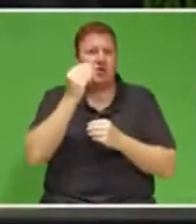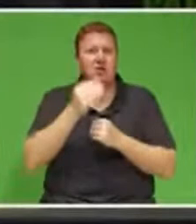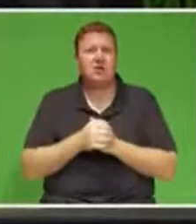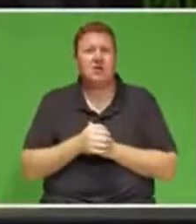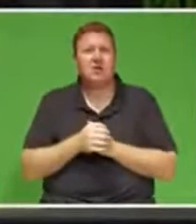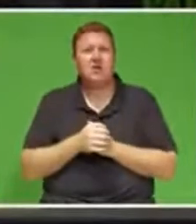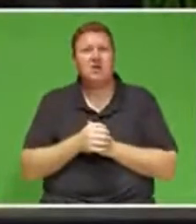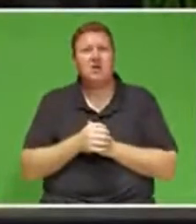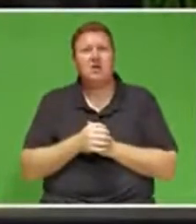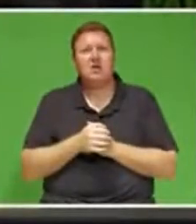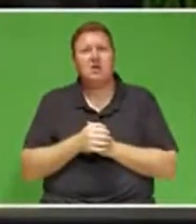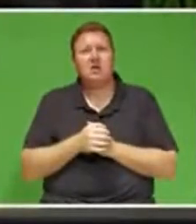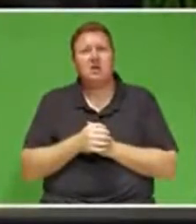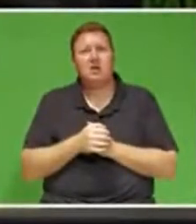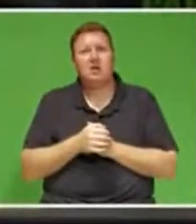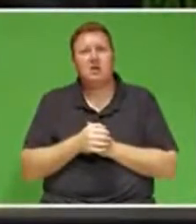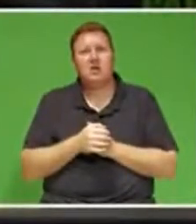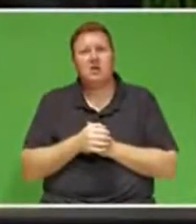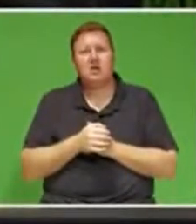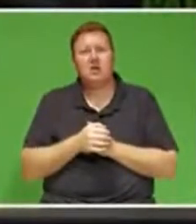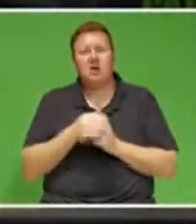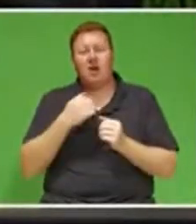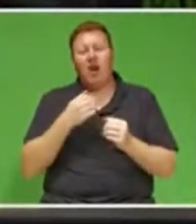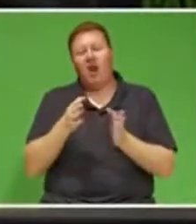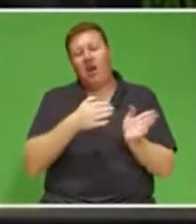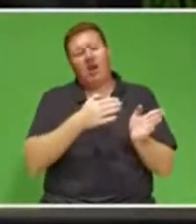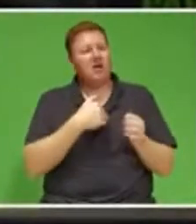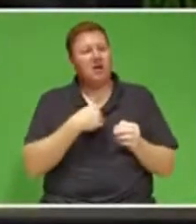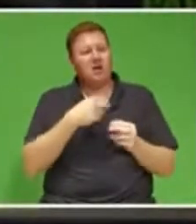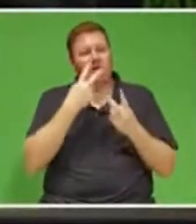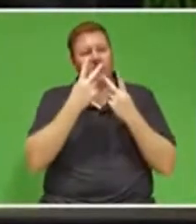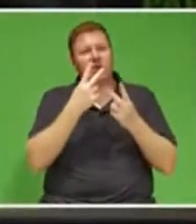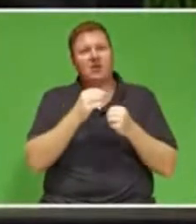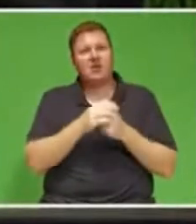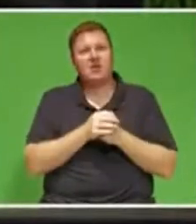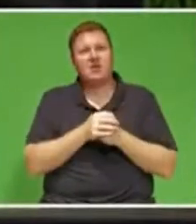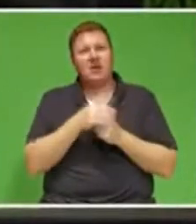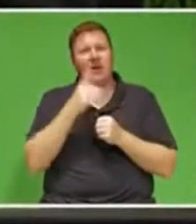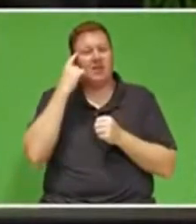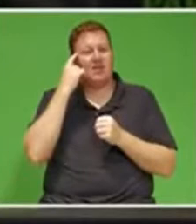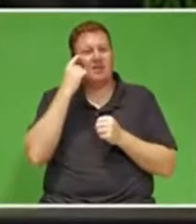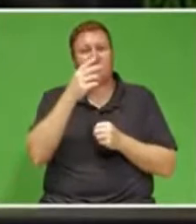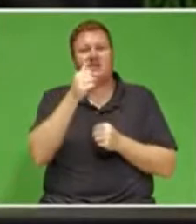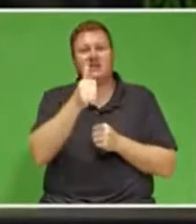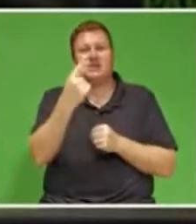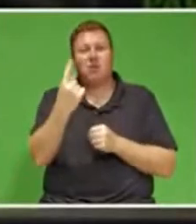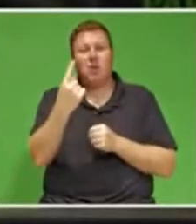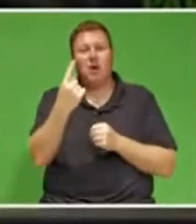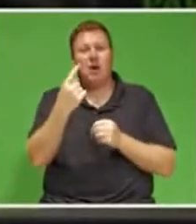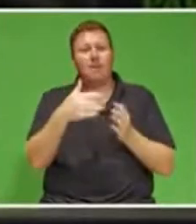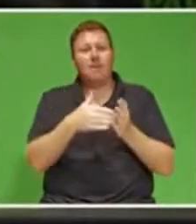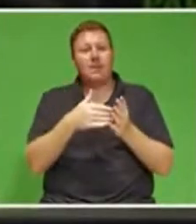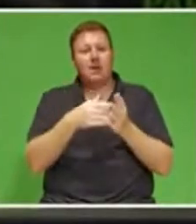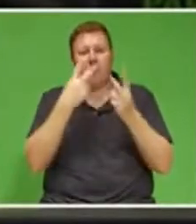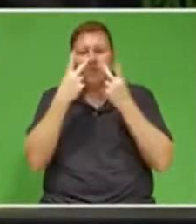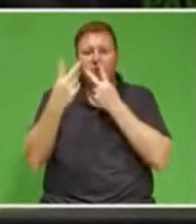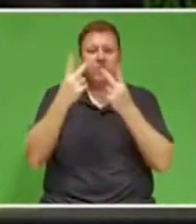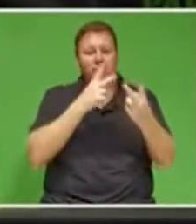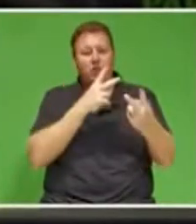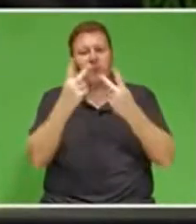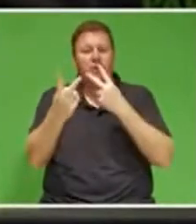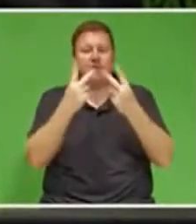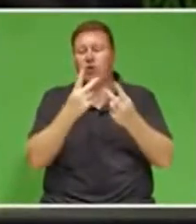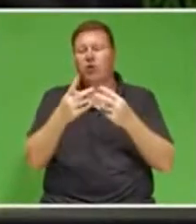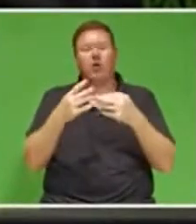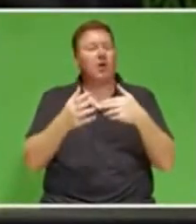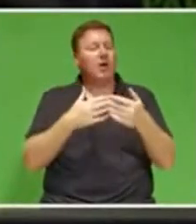digress. When it comes to views, I always think that there are 61 million views. Each one of us have a different view on